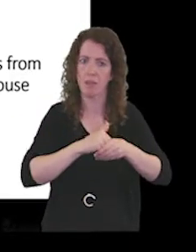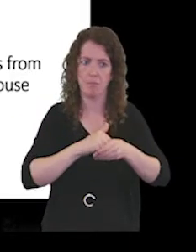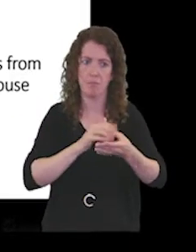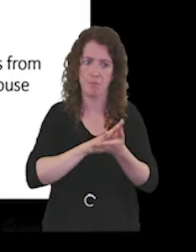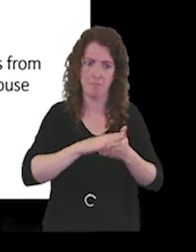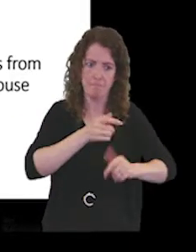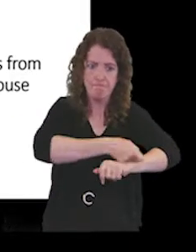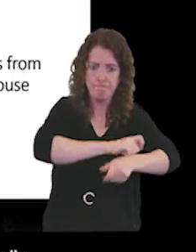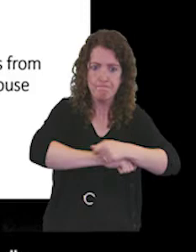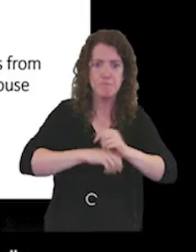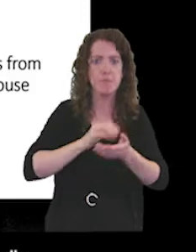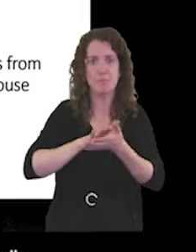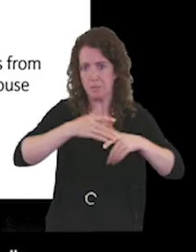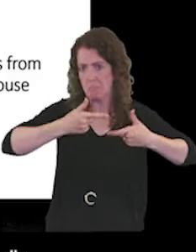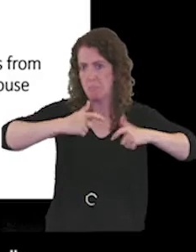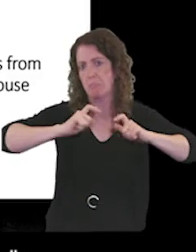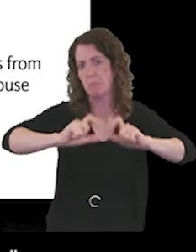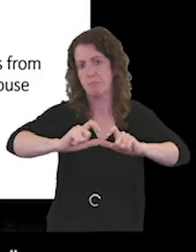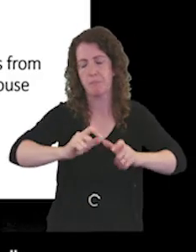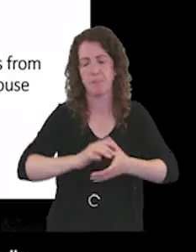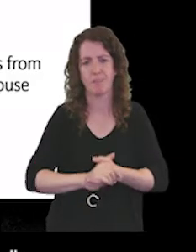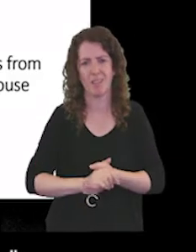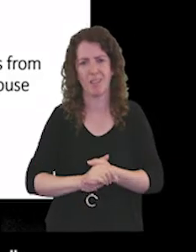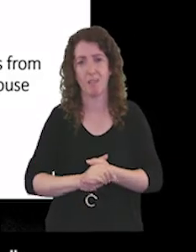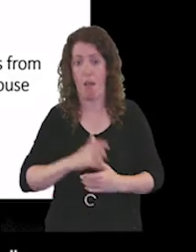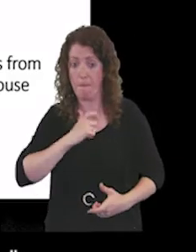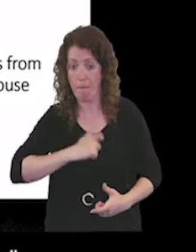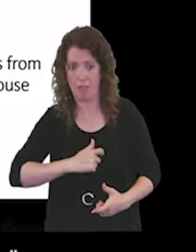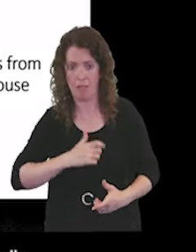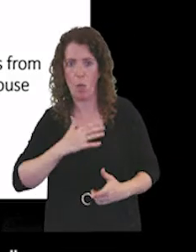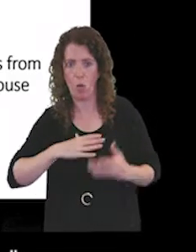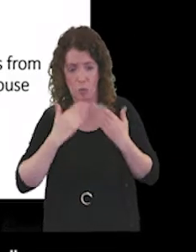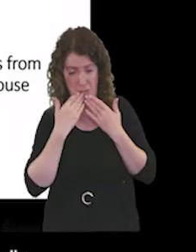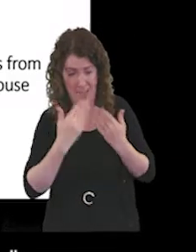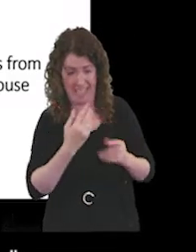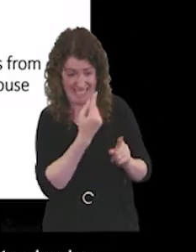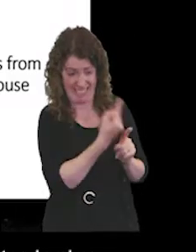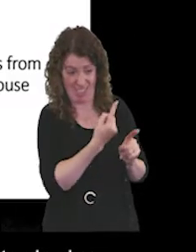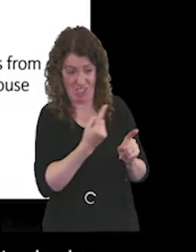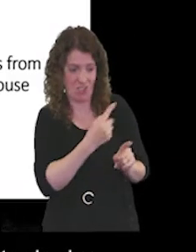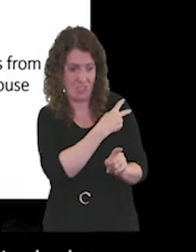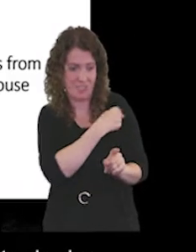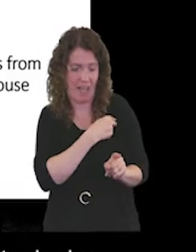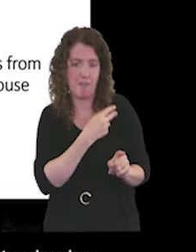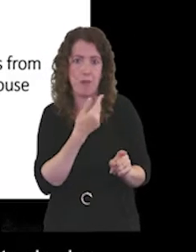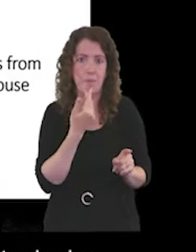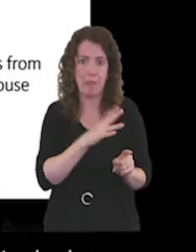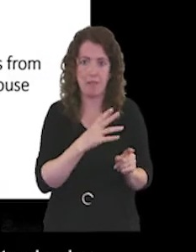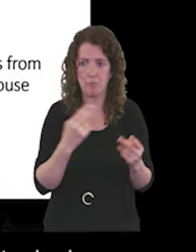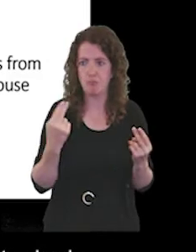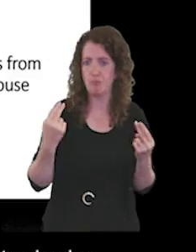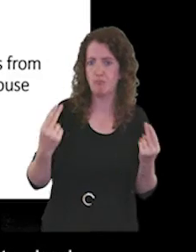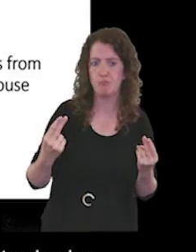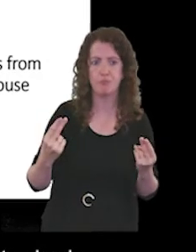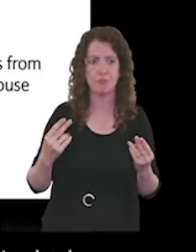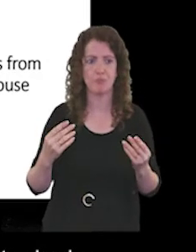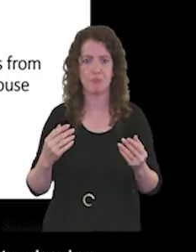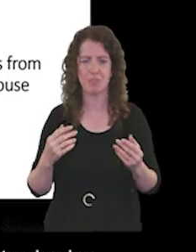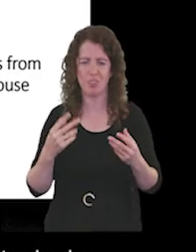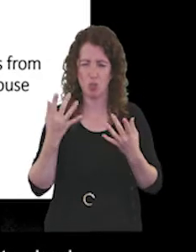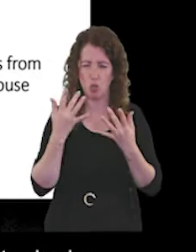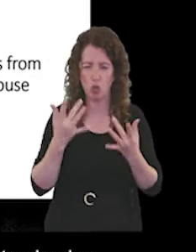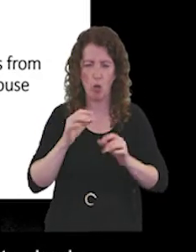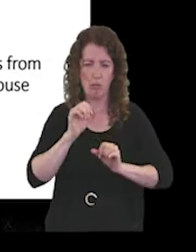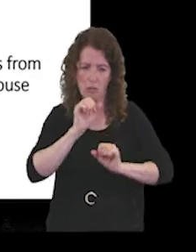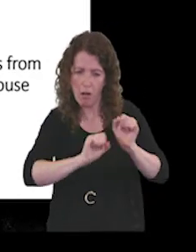going. And again, I personally like to thank every single member of staff that stepped up to the plate, showing huge resilience